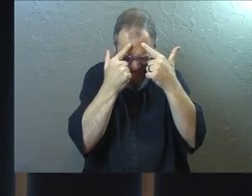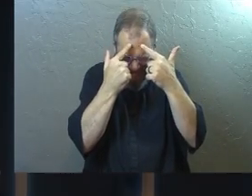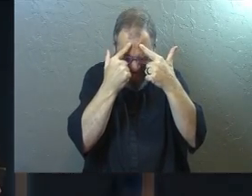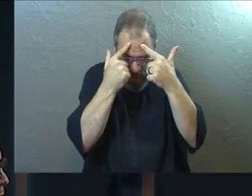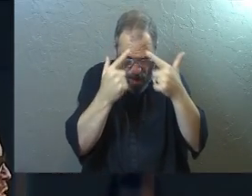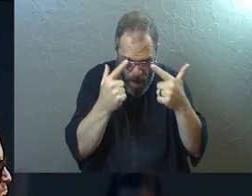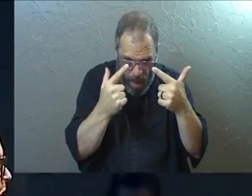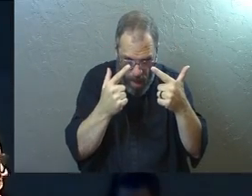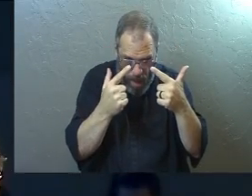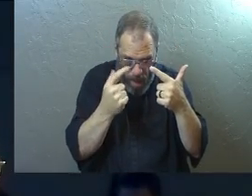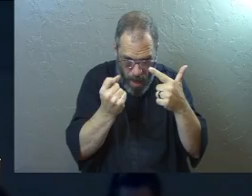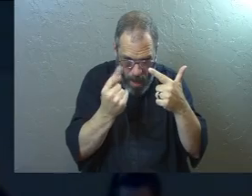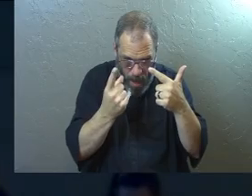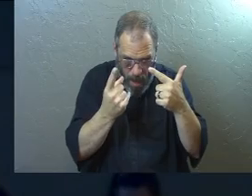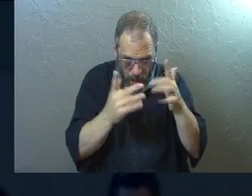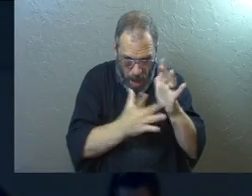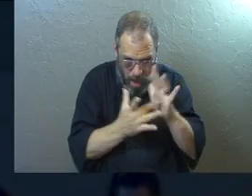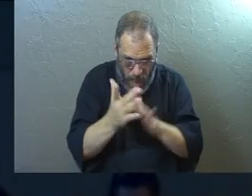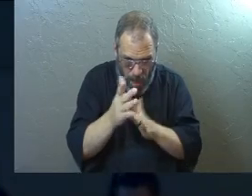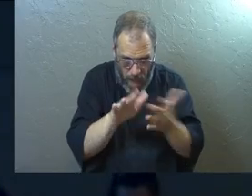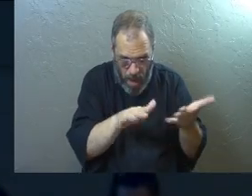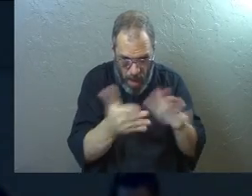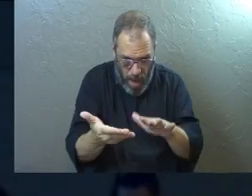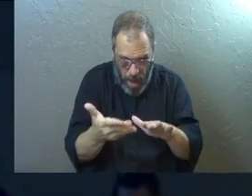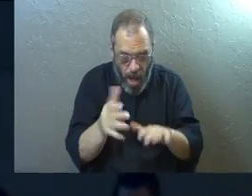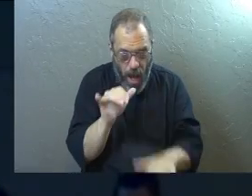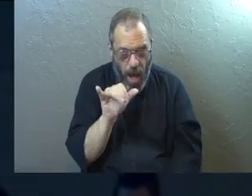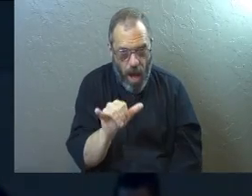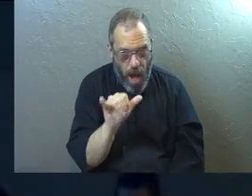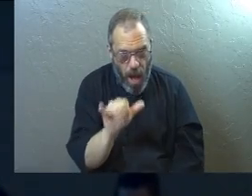idea, we'll start to realize why Jesus had to die.